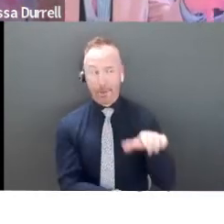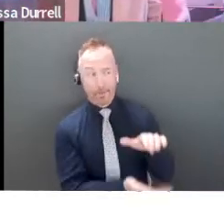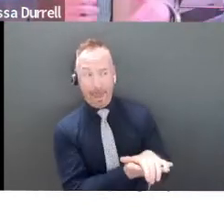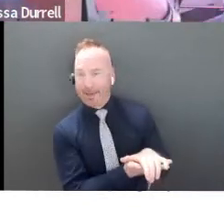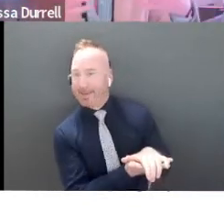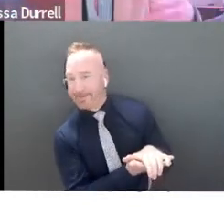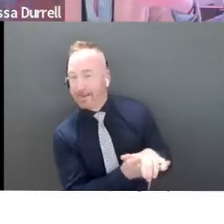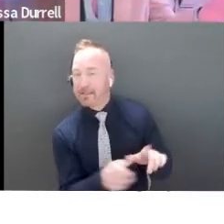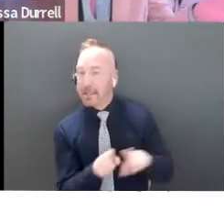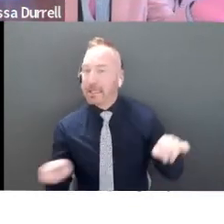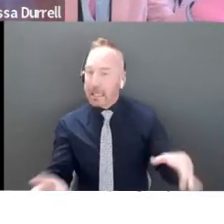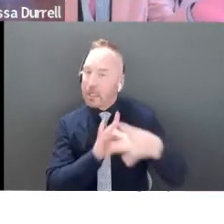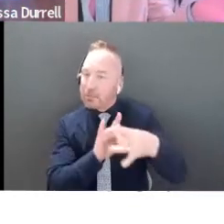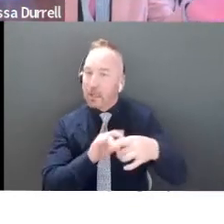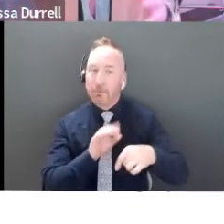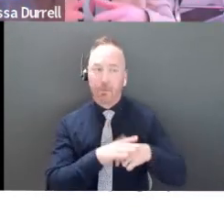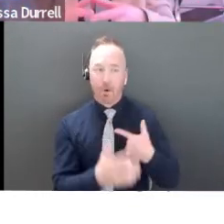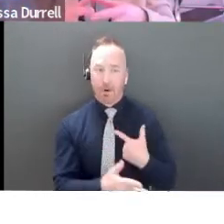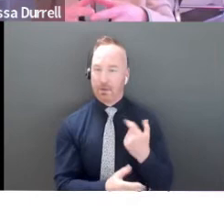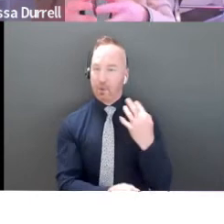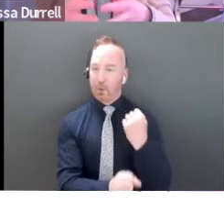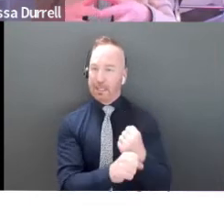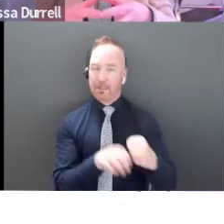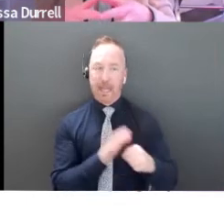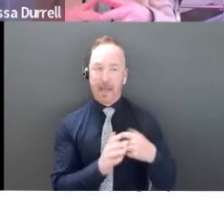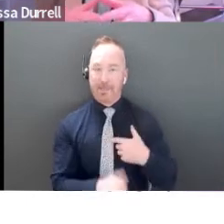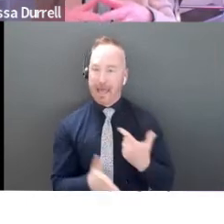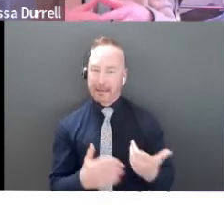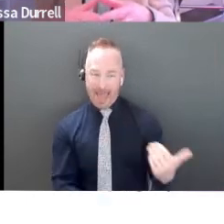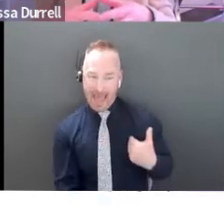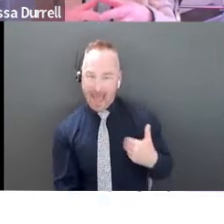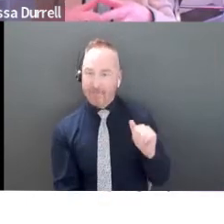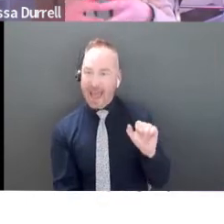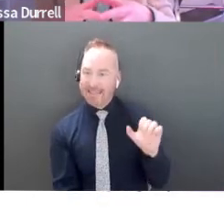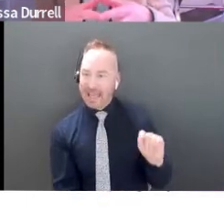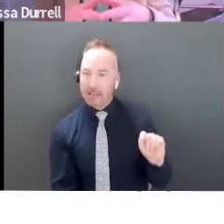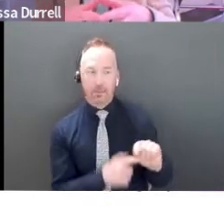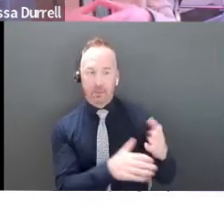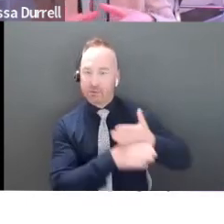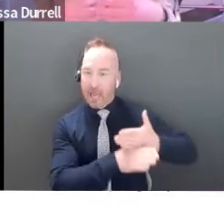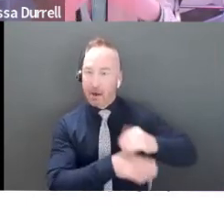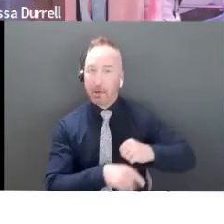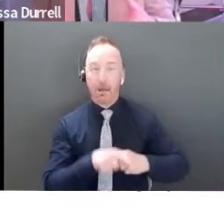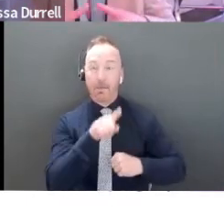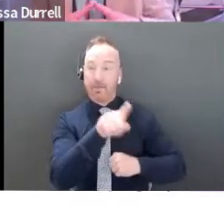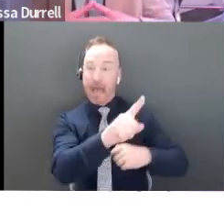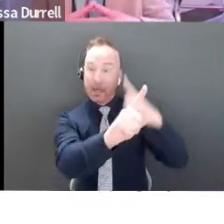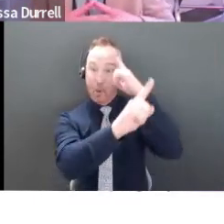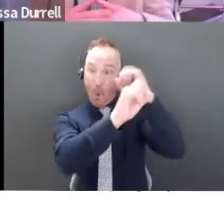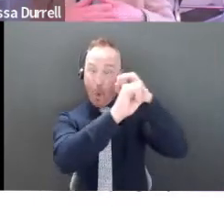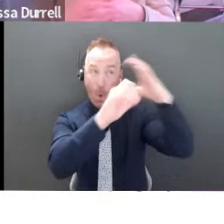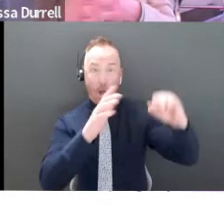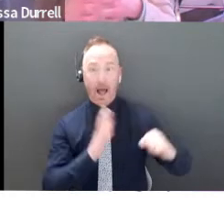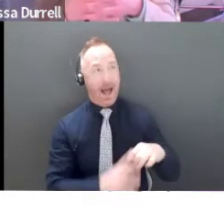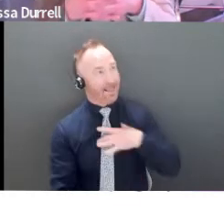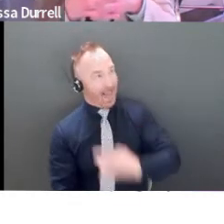couple of years and we're going to be sharing this asset together. So I want to know where the direction you're going. And if I like it, I'm far more likely to move